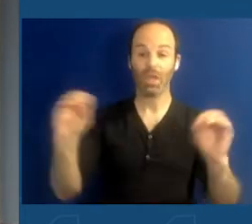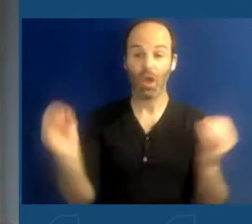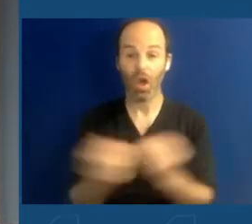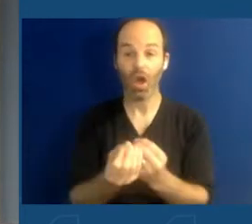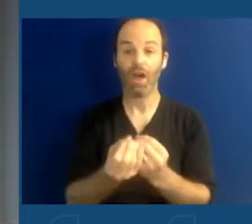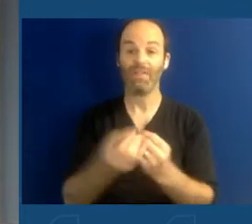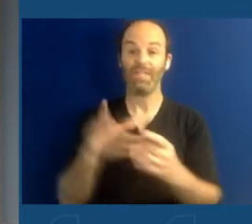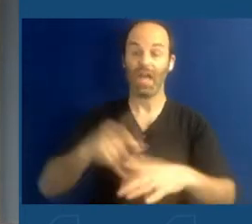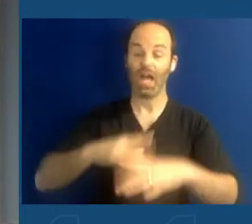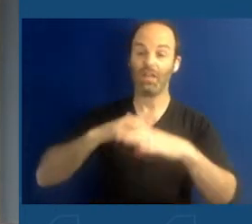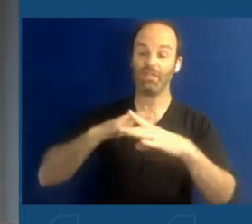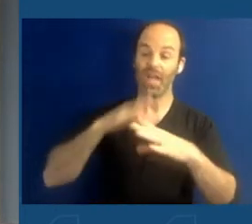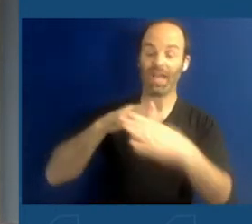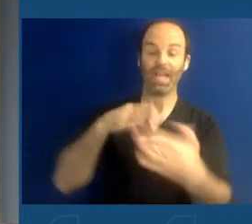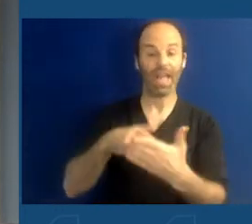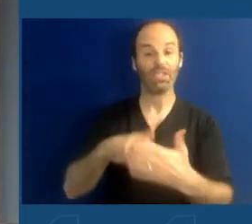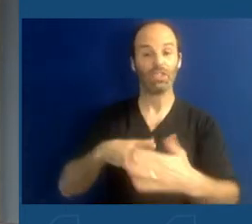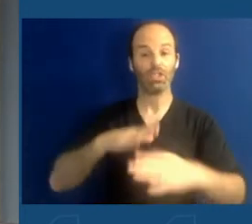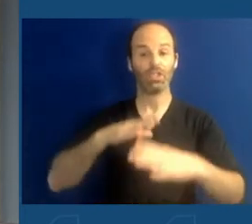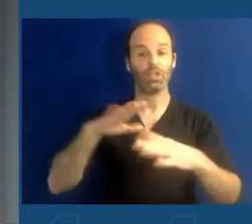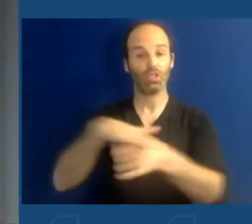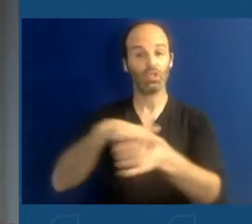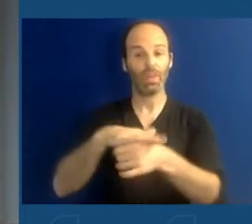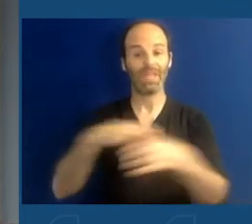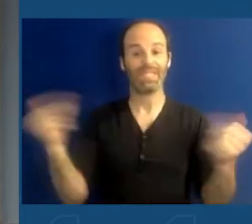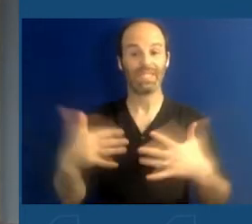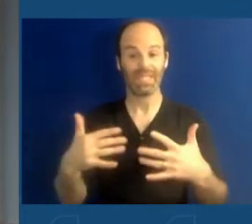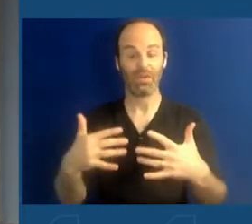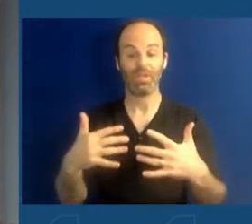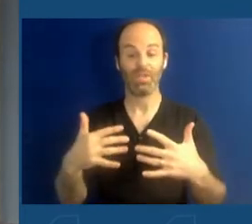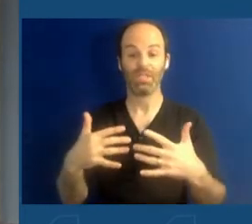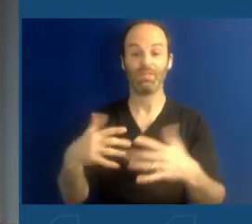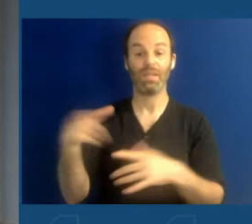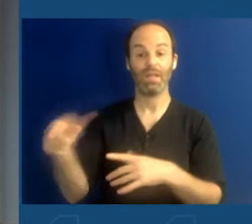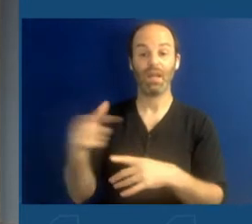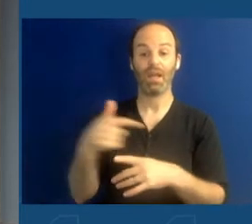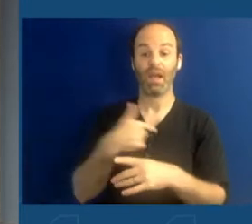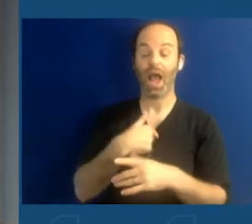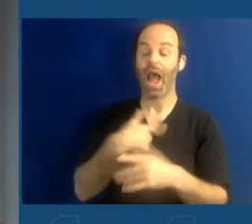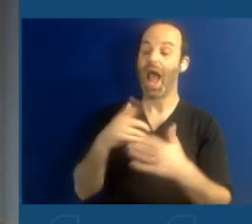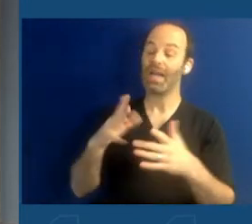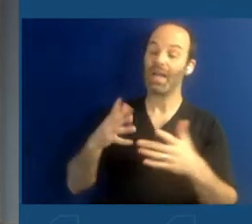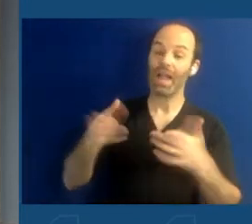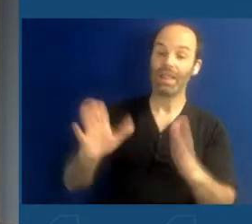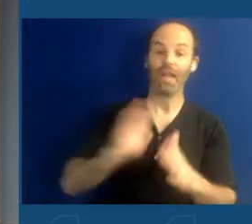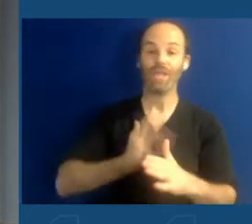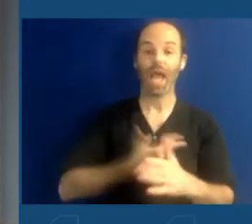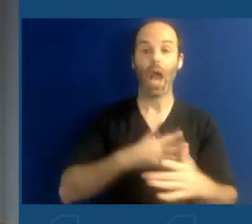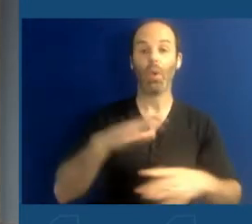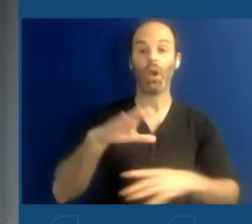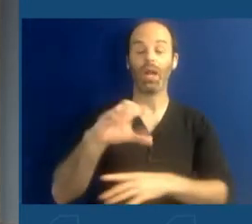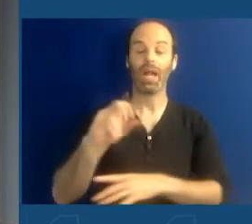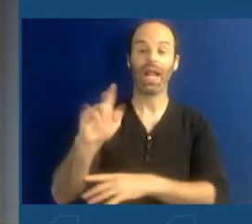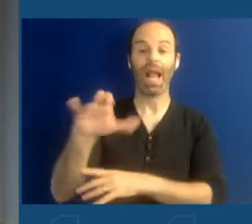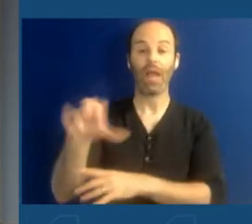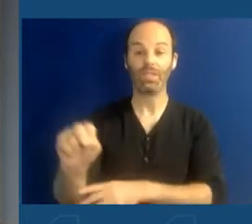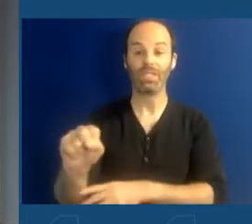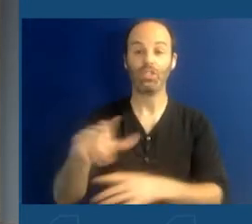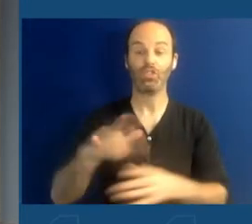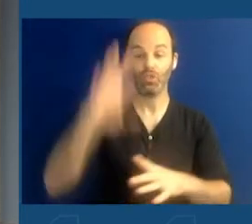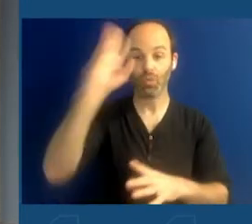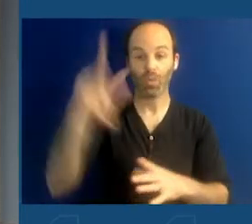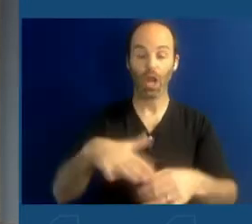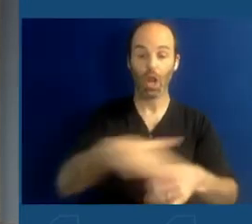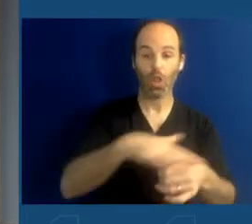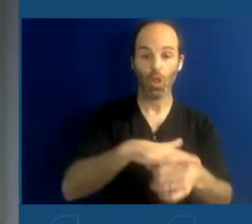resources all of our counties to create locally driven domestic terrorism prevention plans. Because we